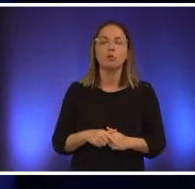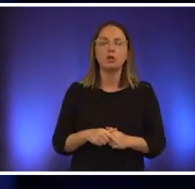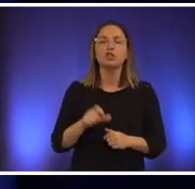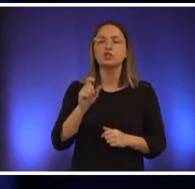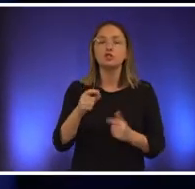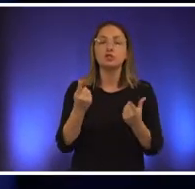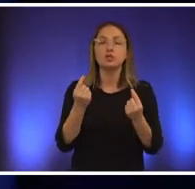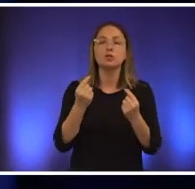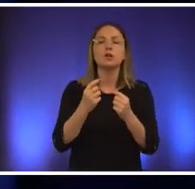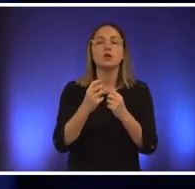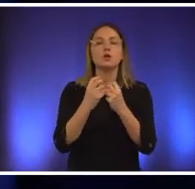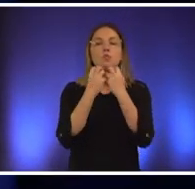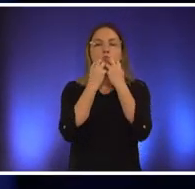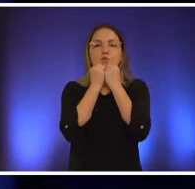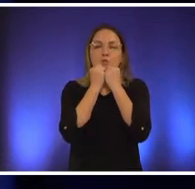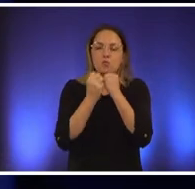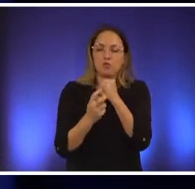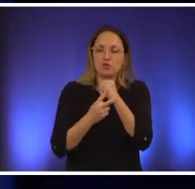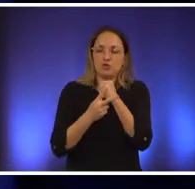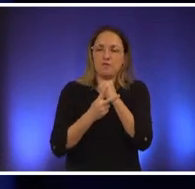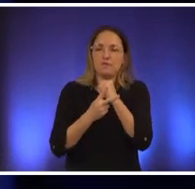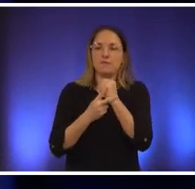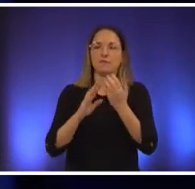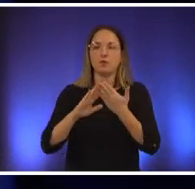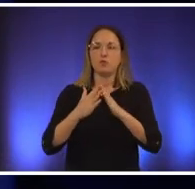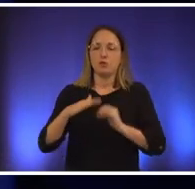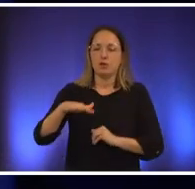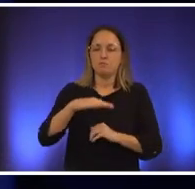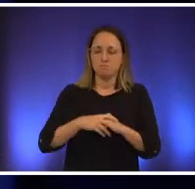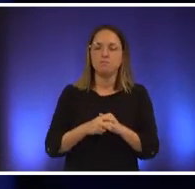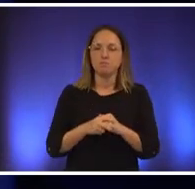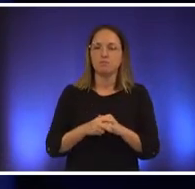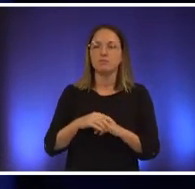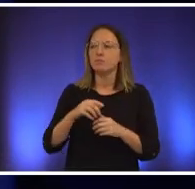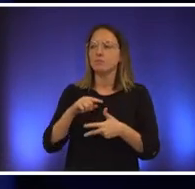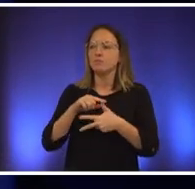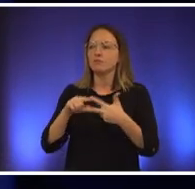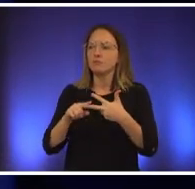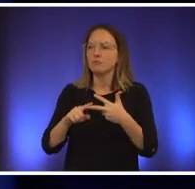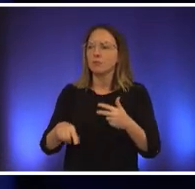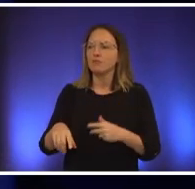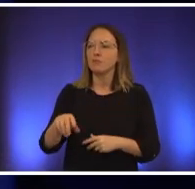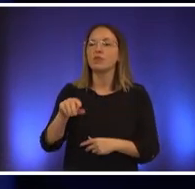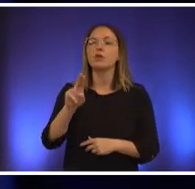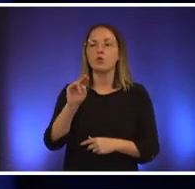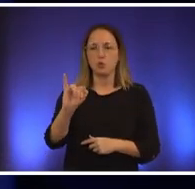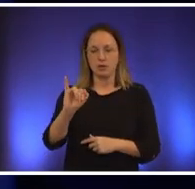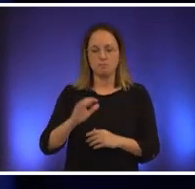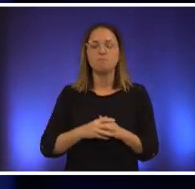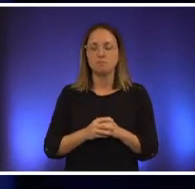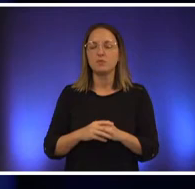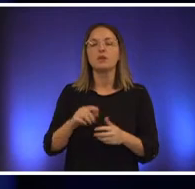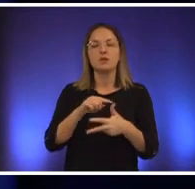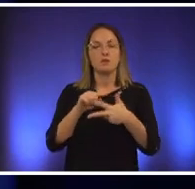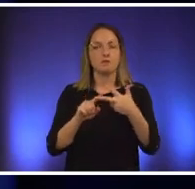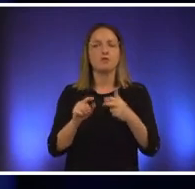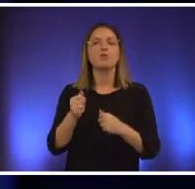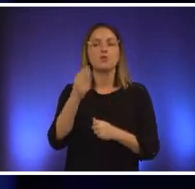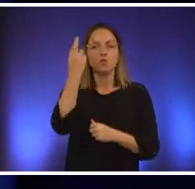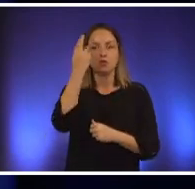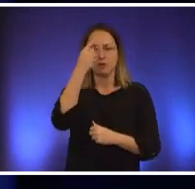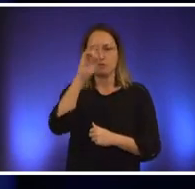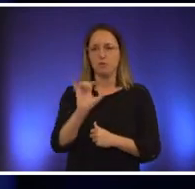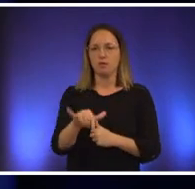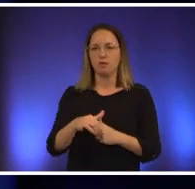preserve munich um and i think there's a couple of reasons to want to do that one is because uh we're going to be